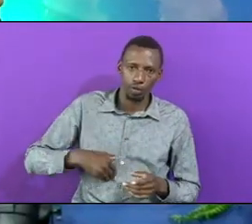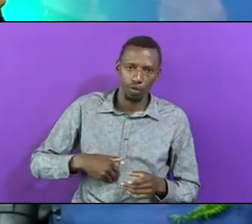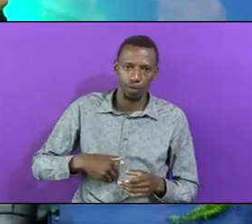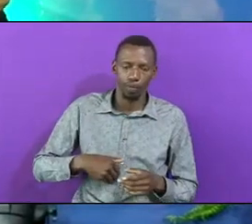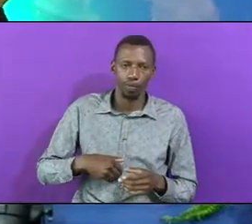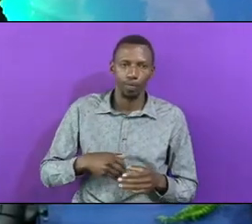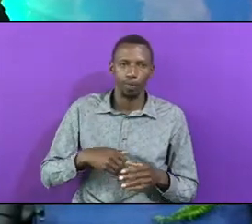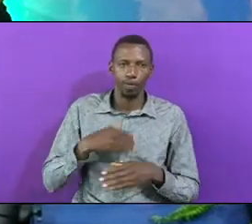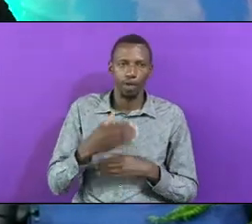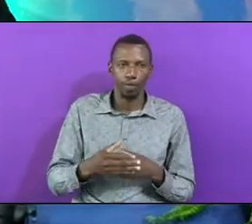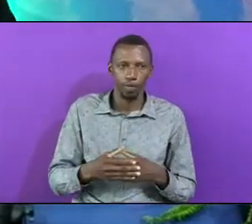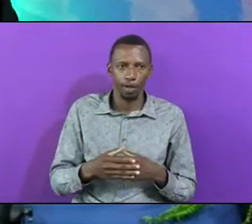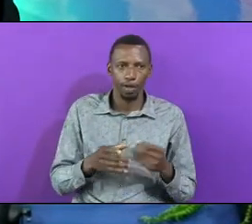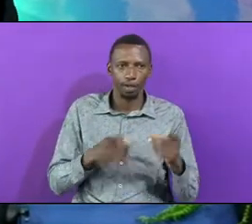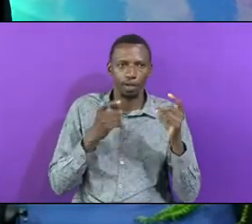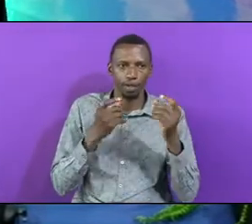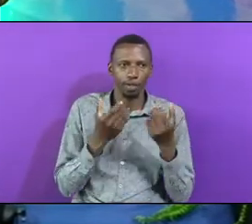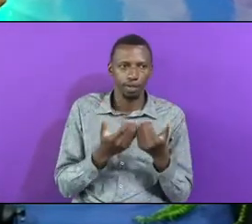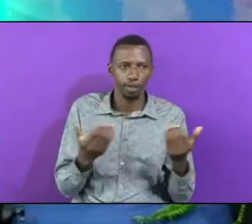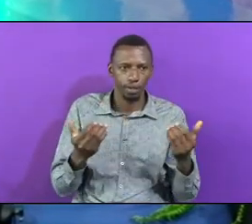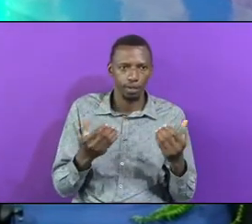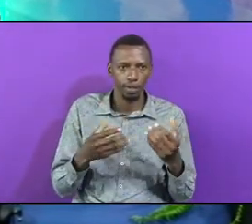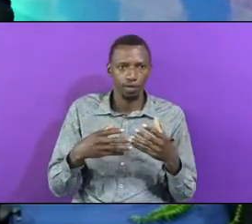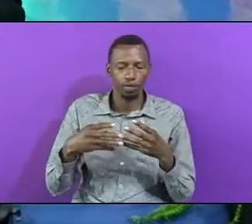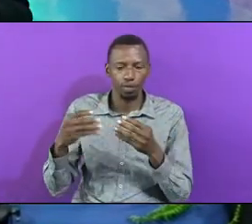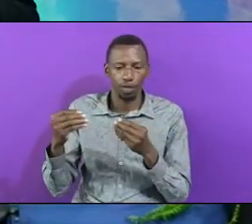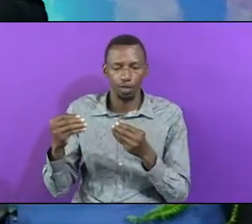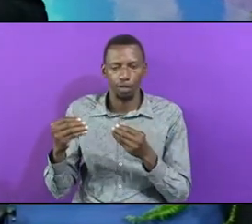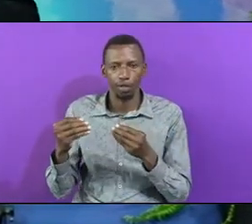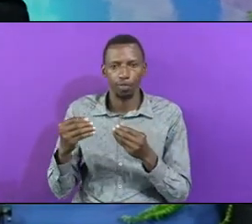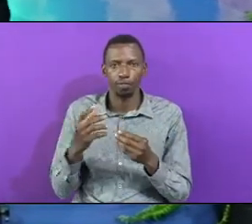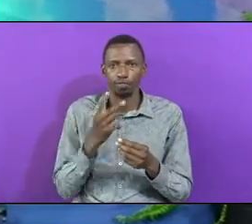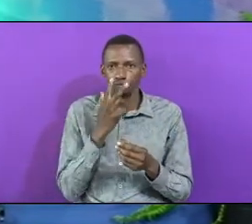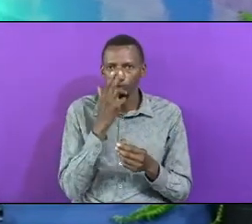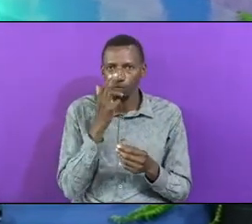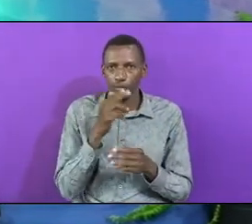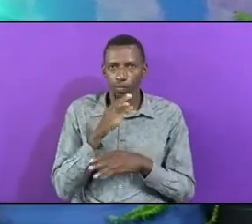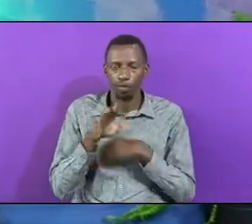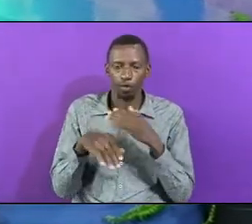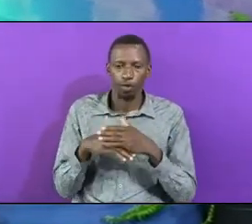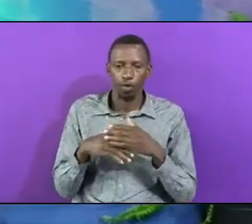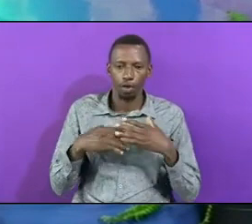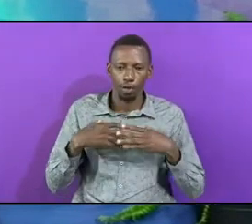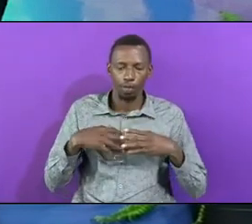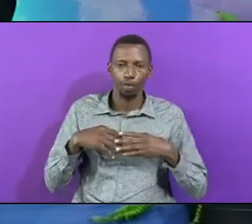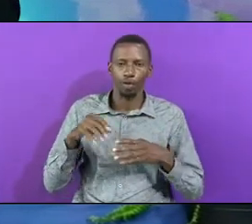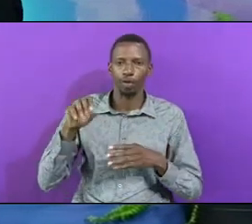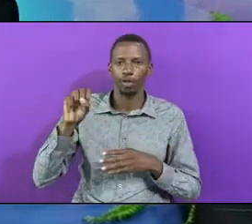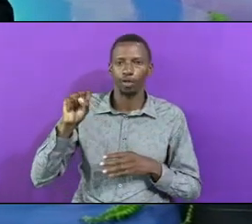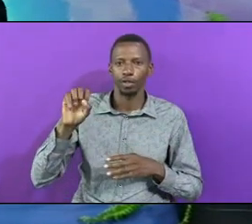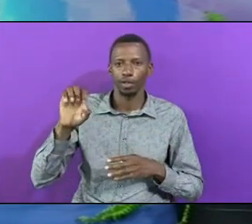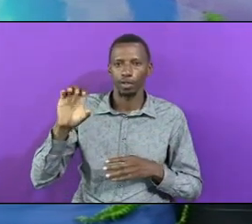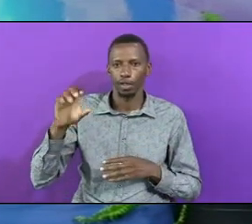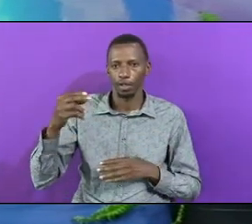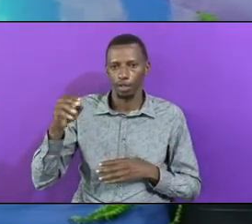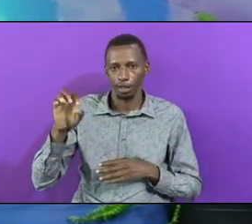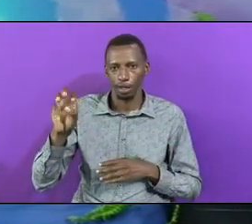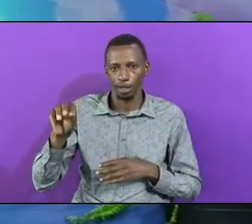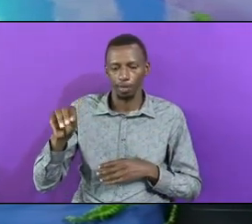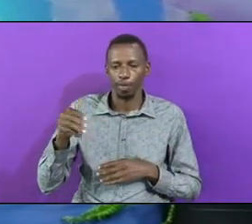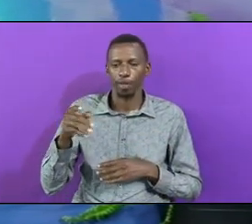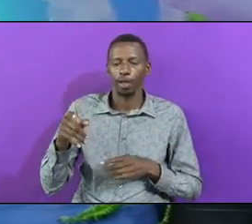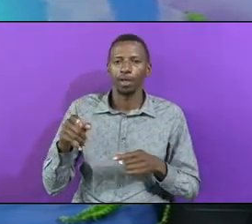After The Attack In Second His Children Went And Sacrificed All The People Of Second And There Was Terror